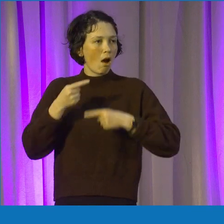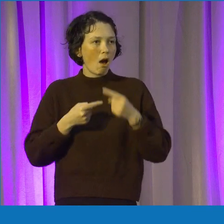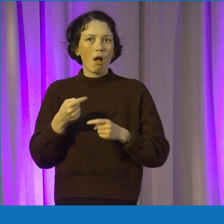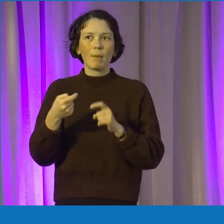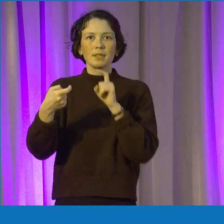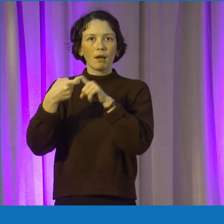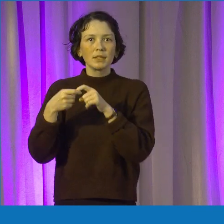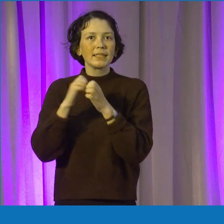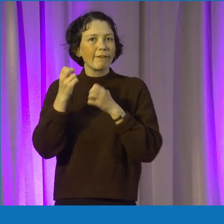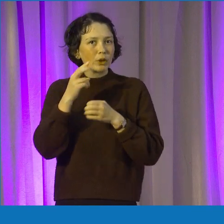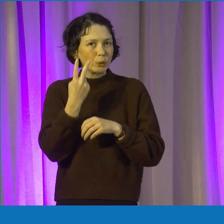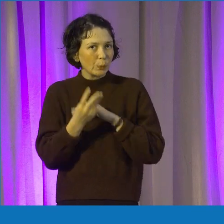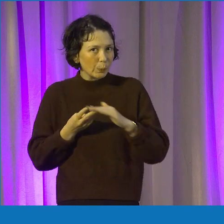weeks.